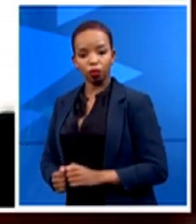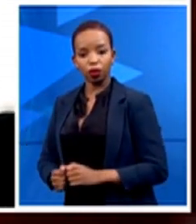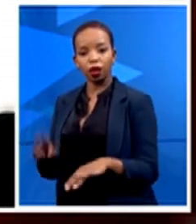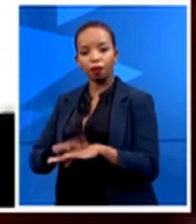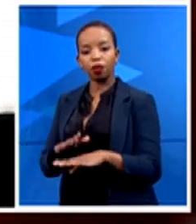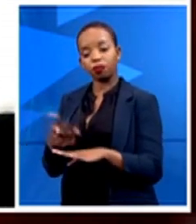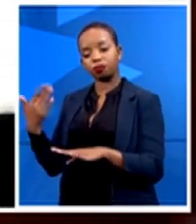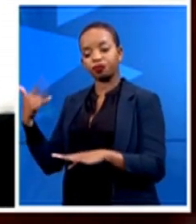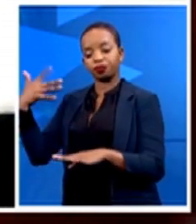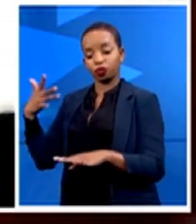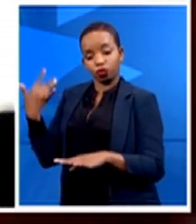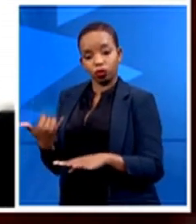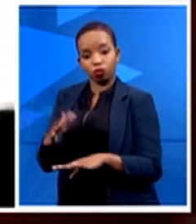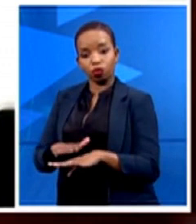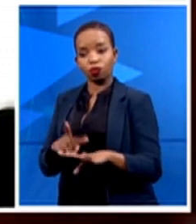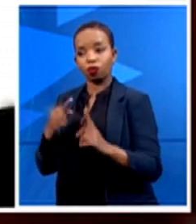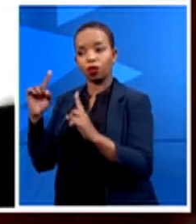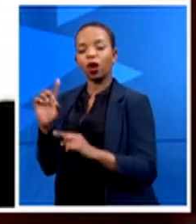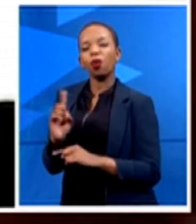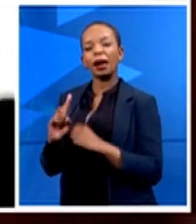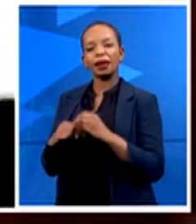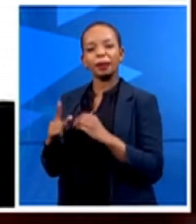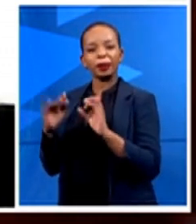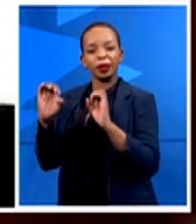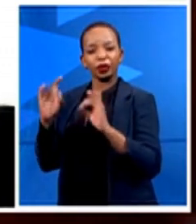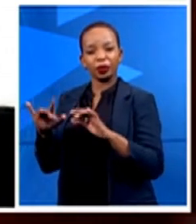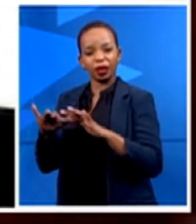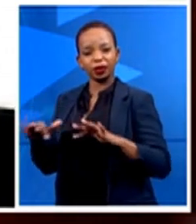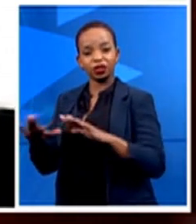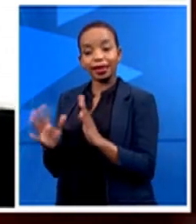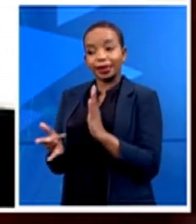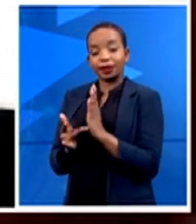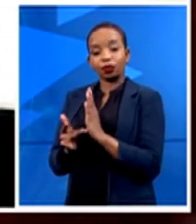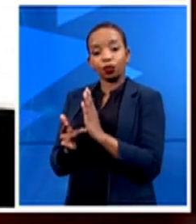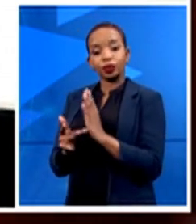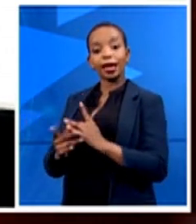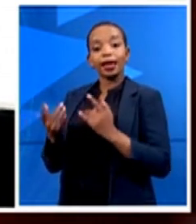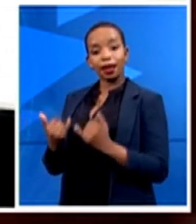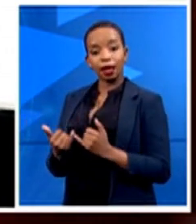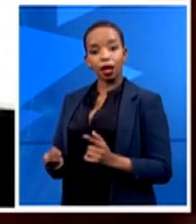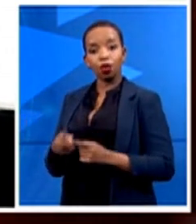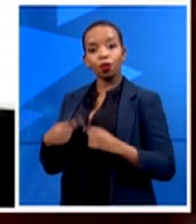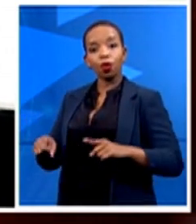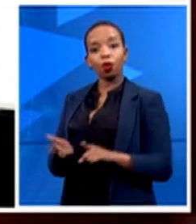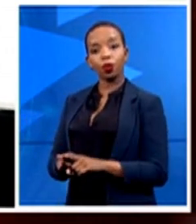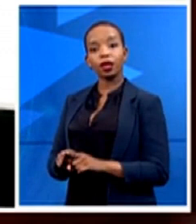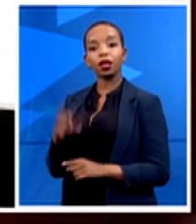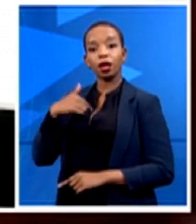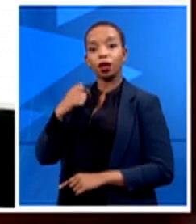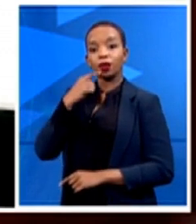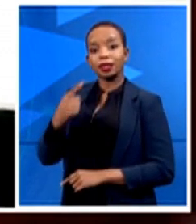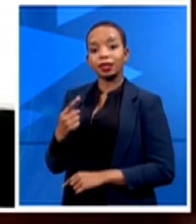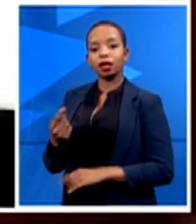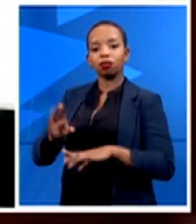education space and technology? We are now, more than ever, one would say, are relying on technology to get us through.